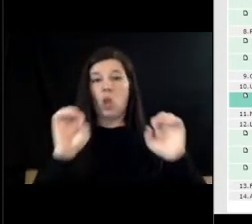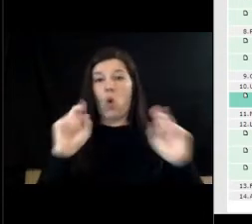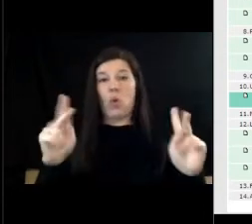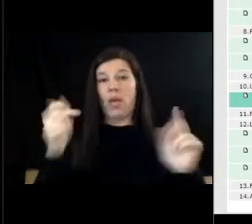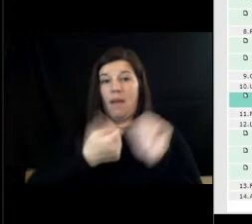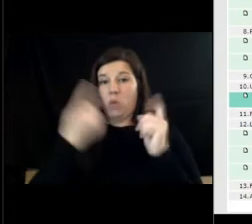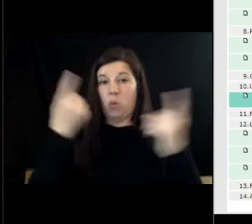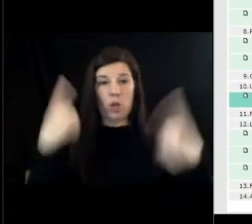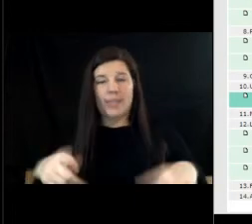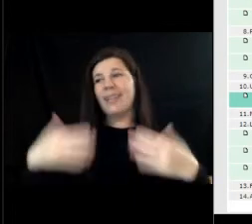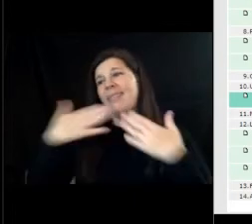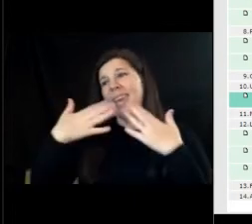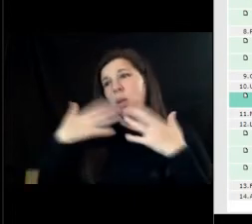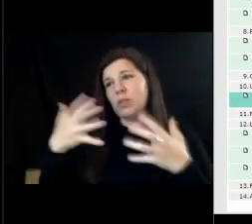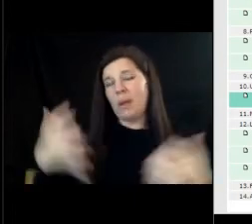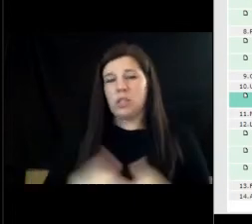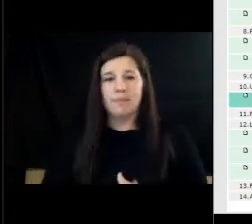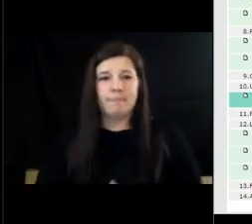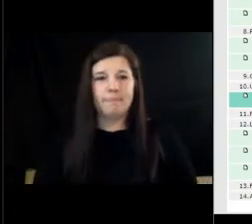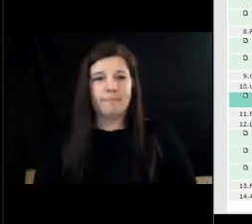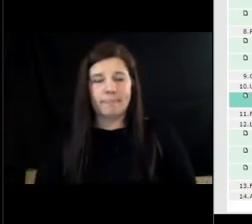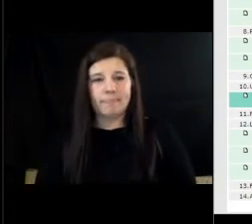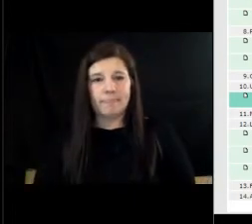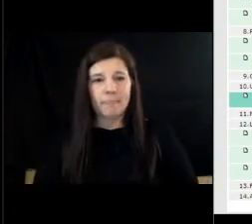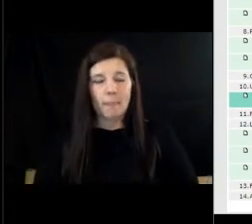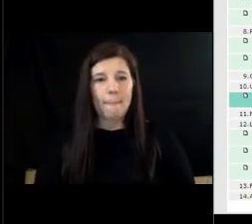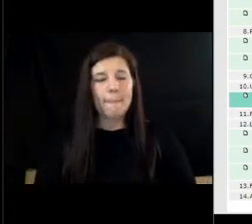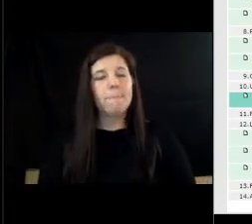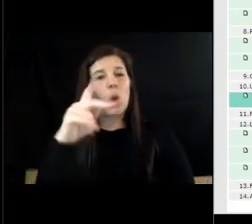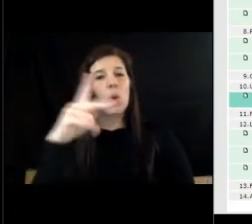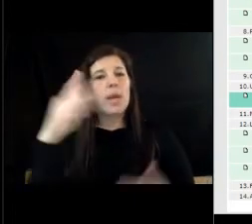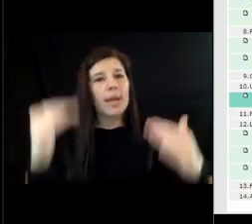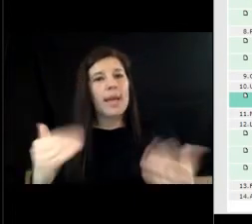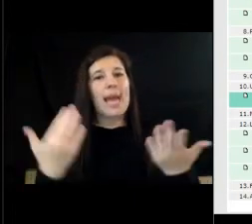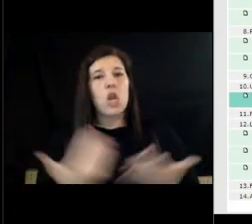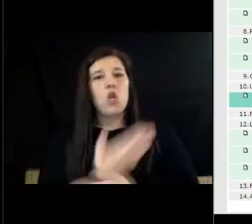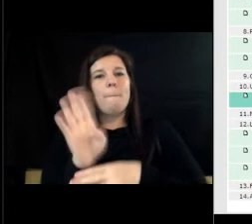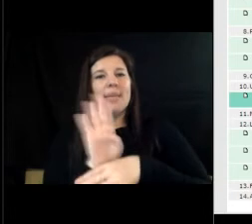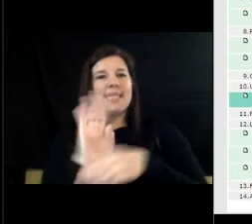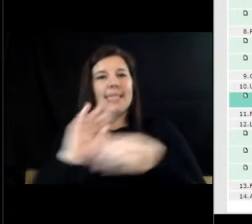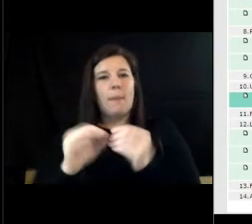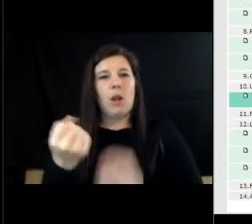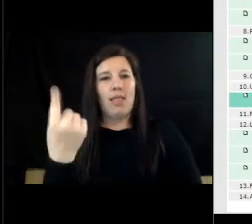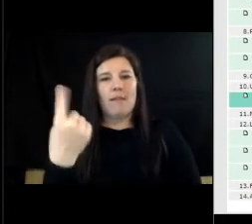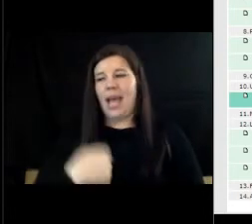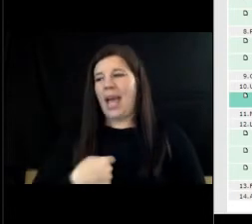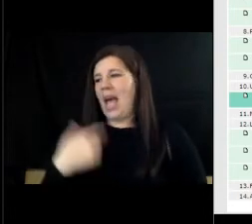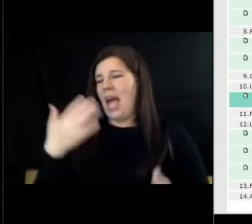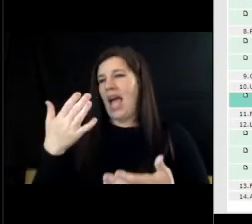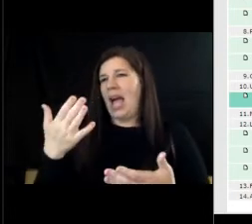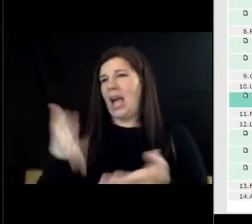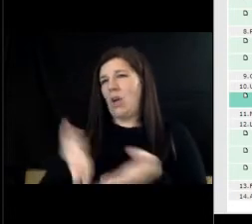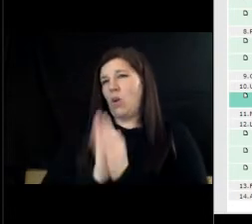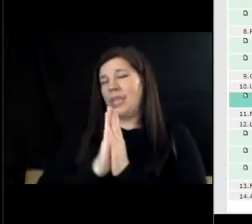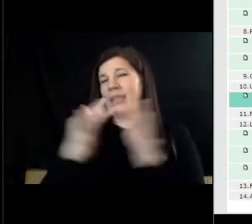much wonderful thank you very much thank you um moving on to new business i requested that we just have a quick discussion on